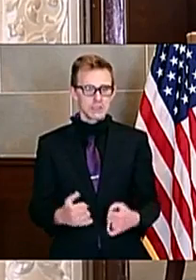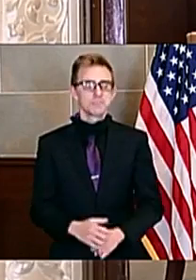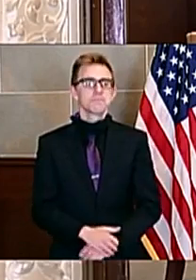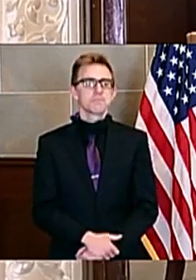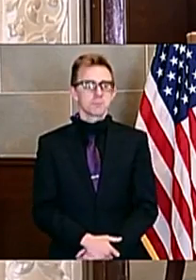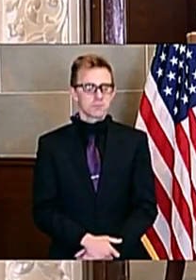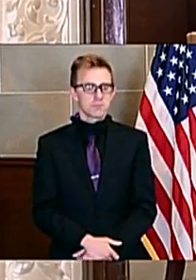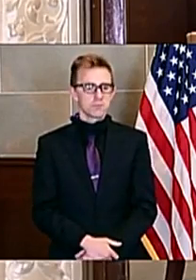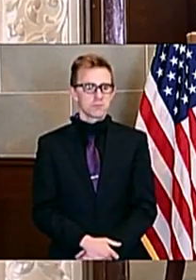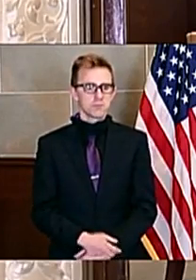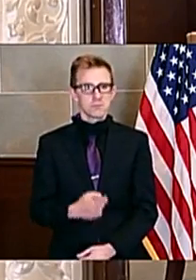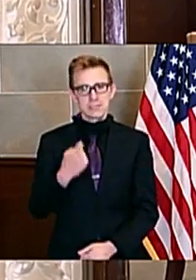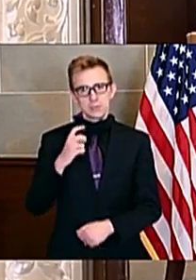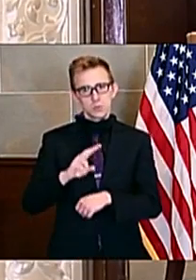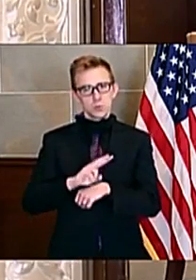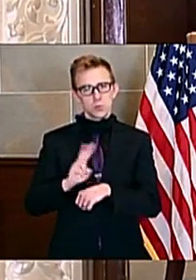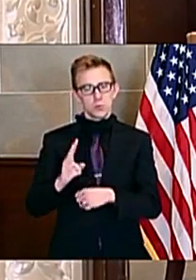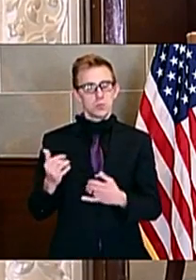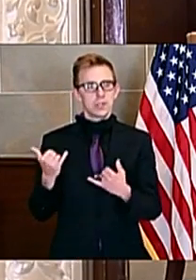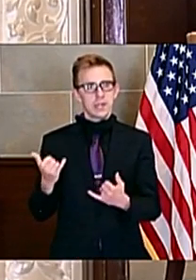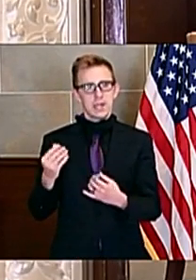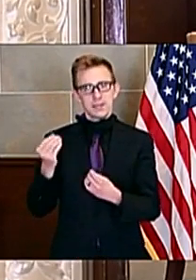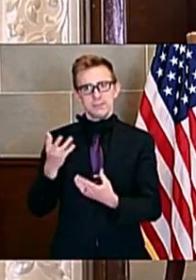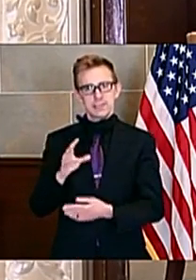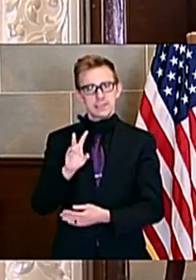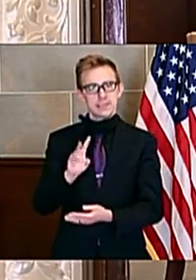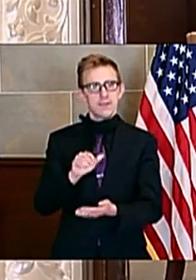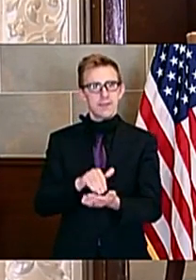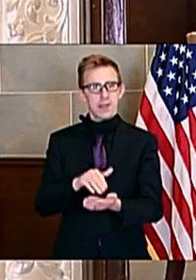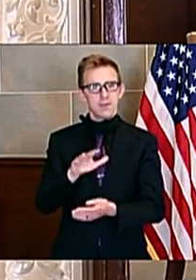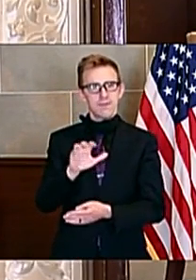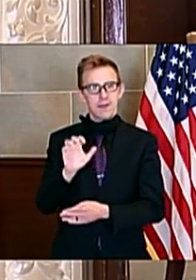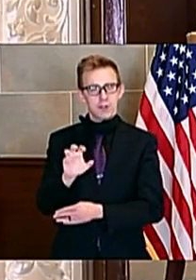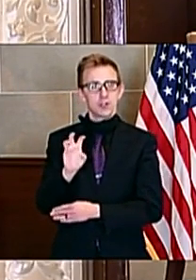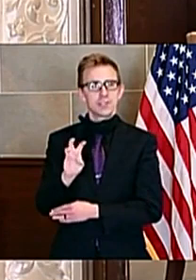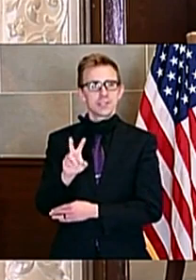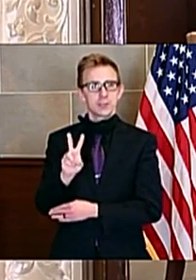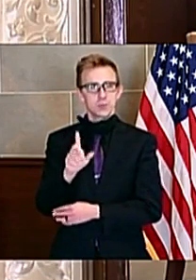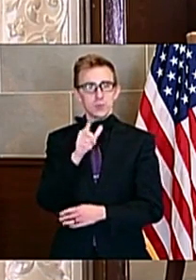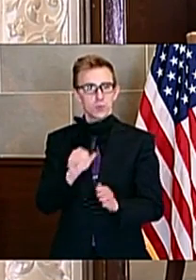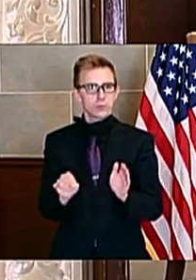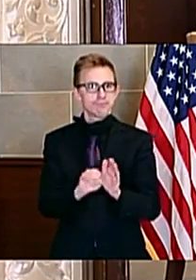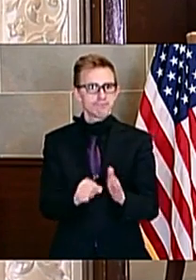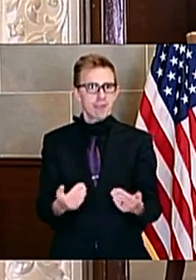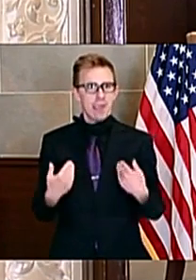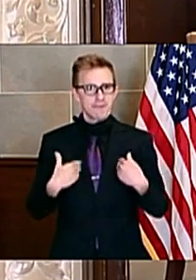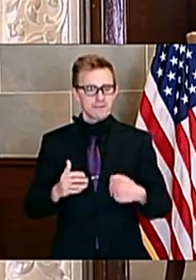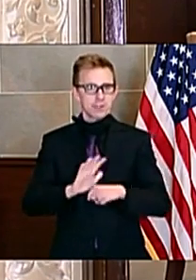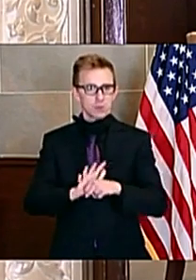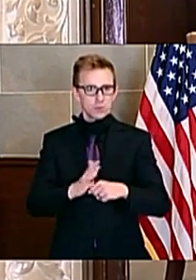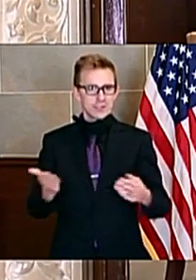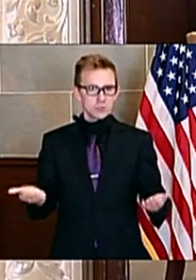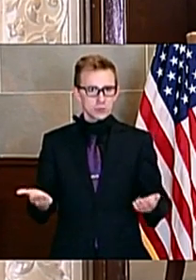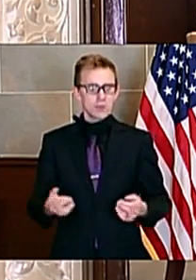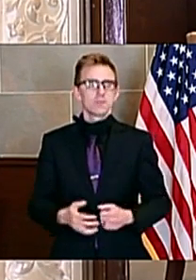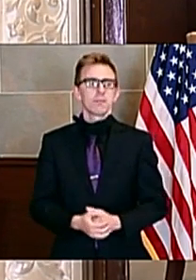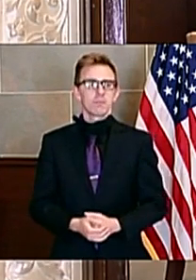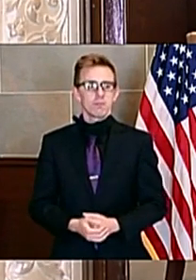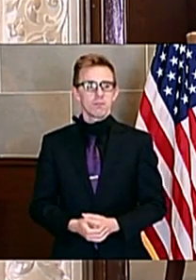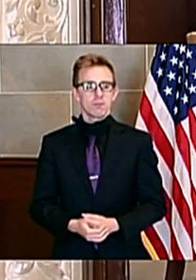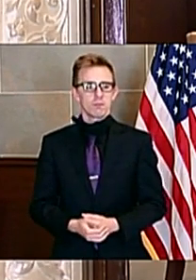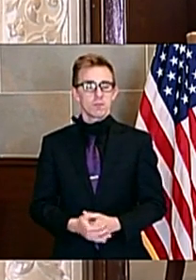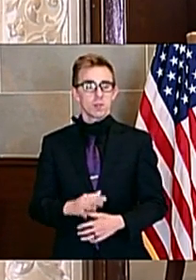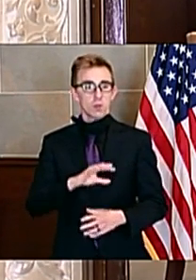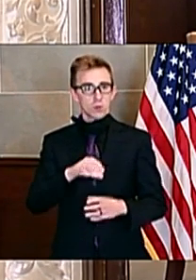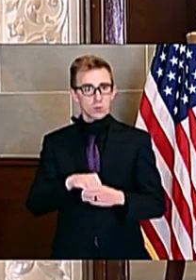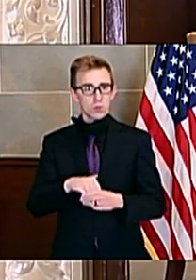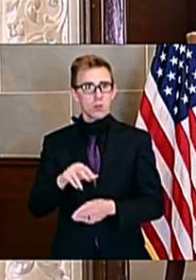As of 2 p.m. today, there have been 7,562 positive cases of COVID-19, including